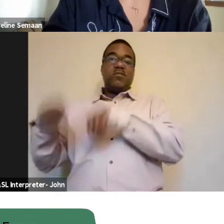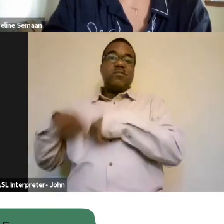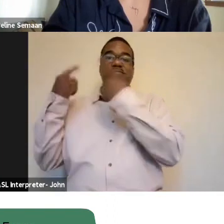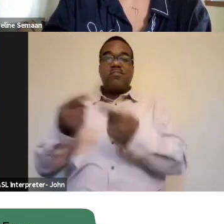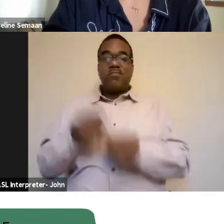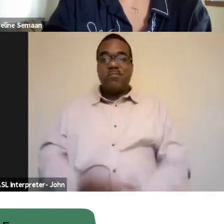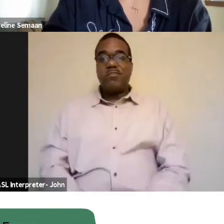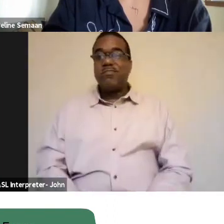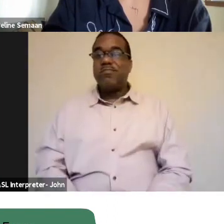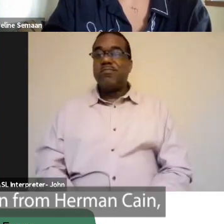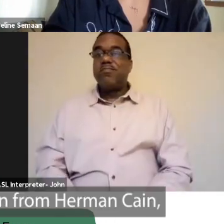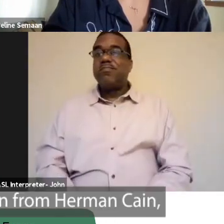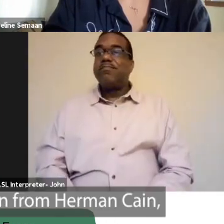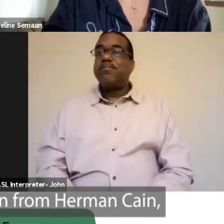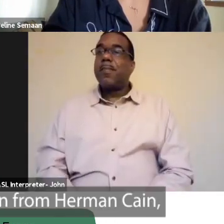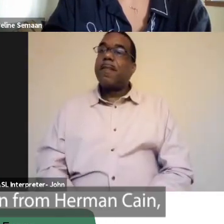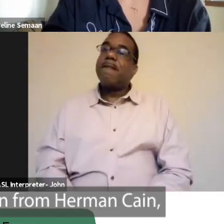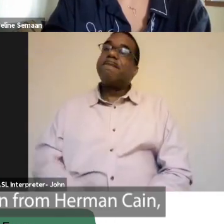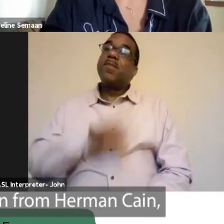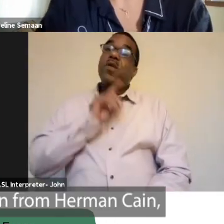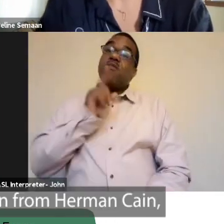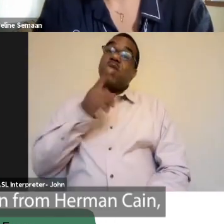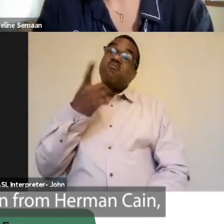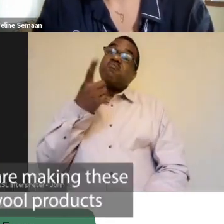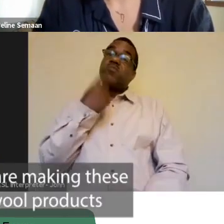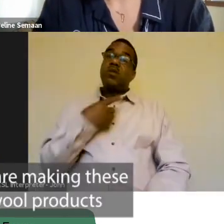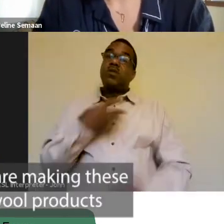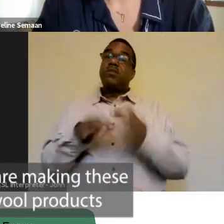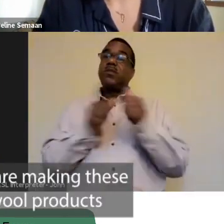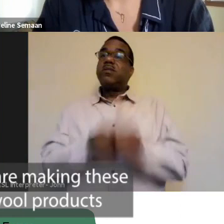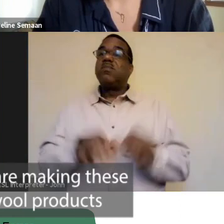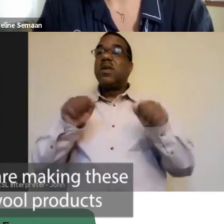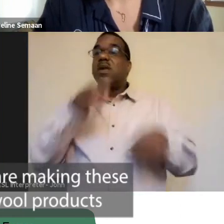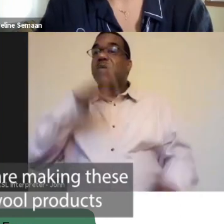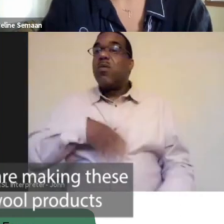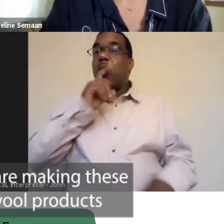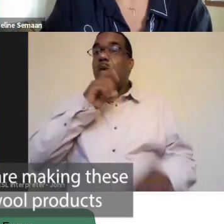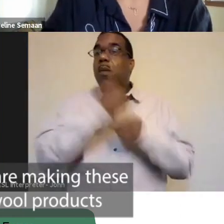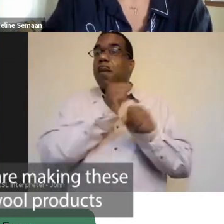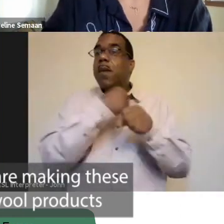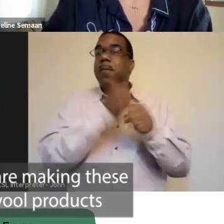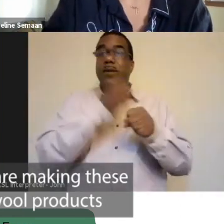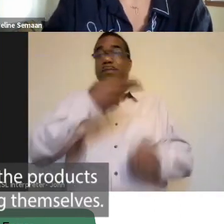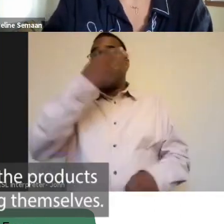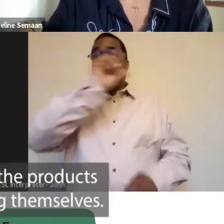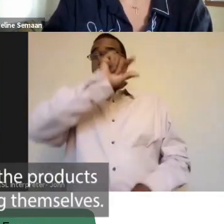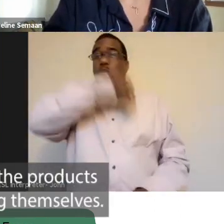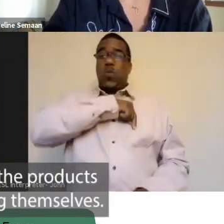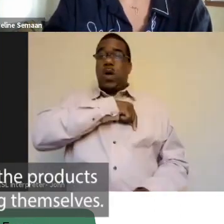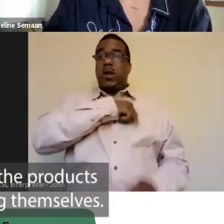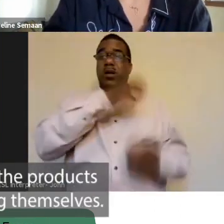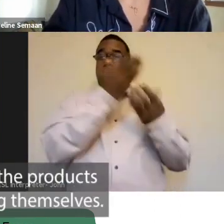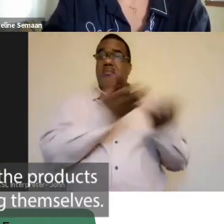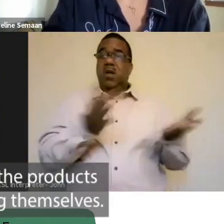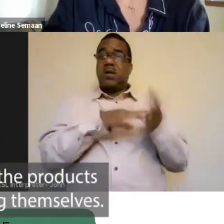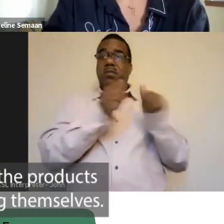So, is a good question from Ramon, can the women who are making these high-quality wool products afford to buy